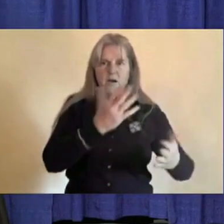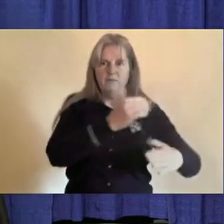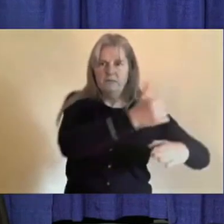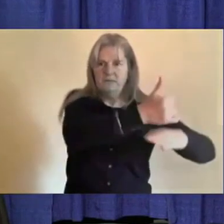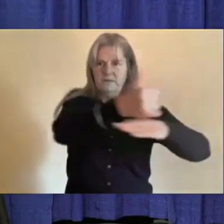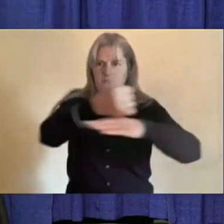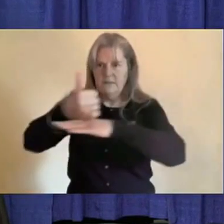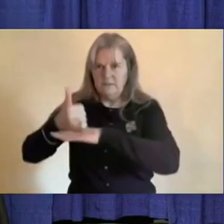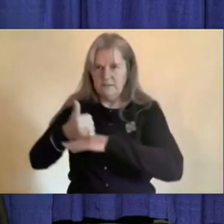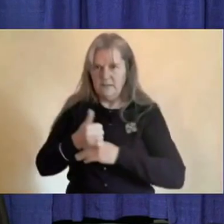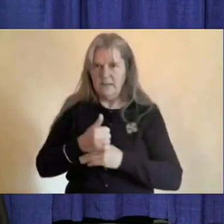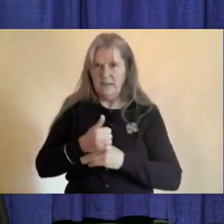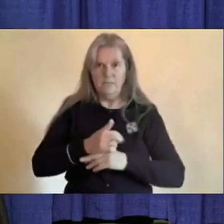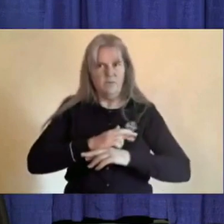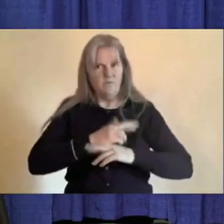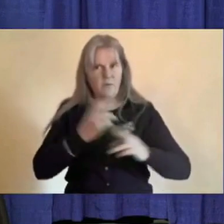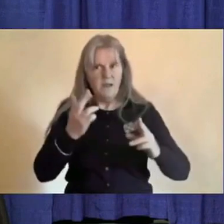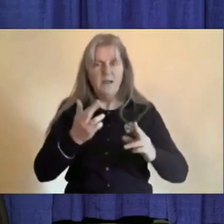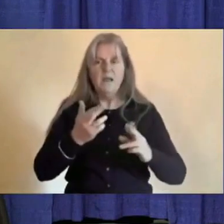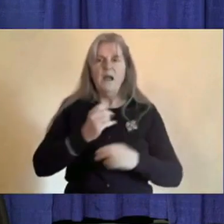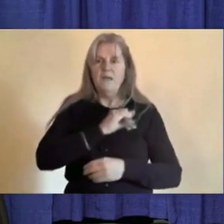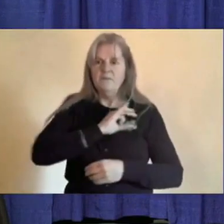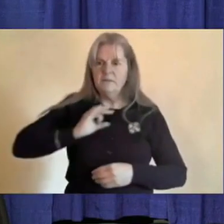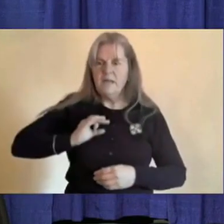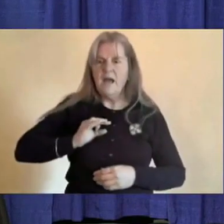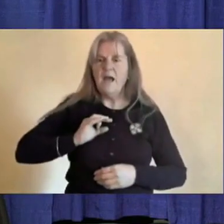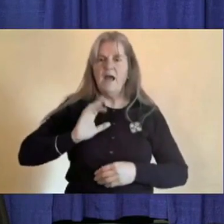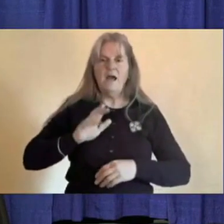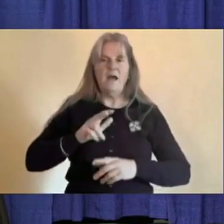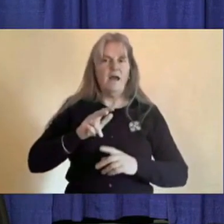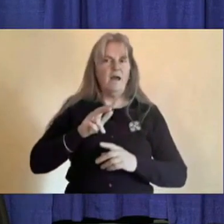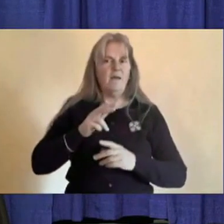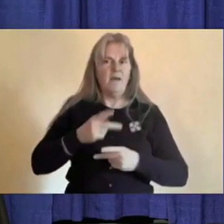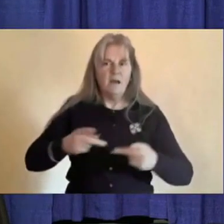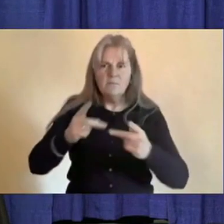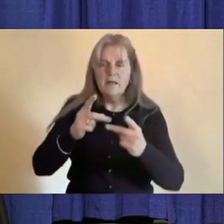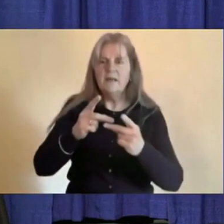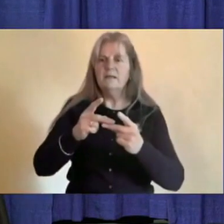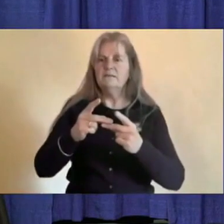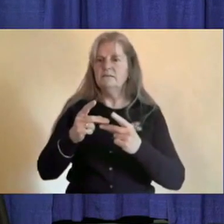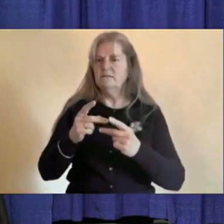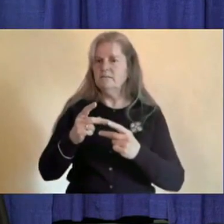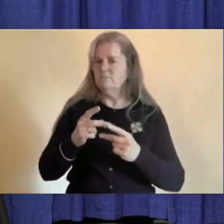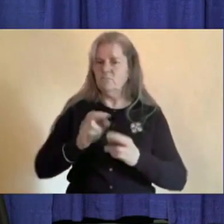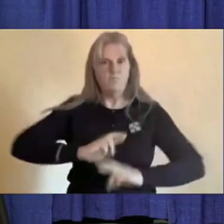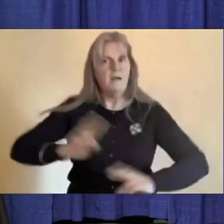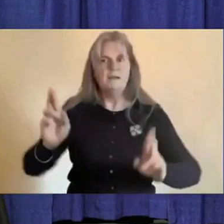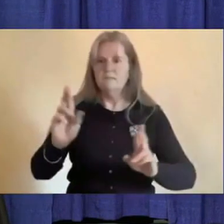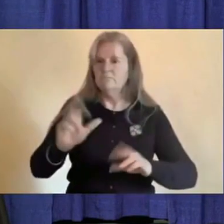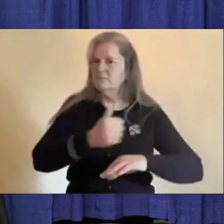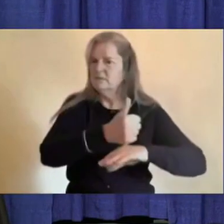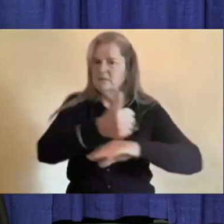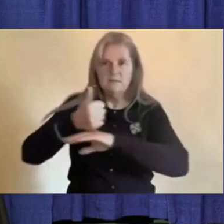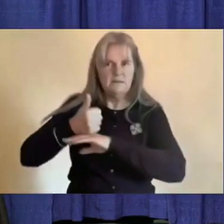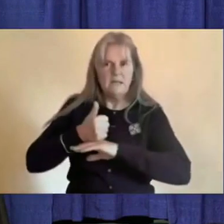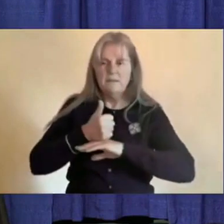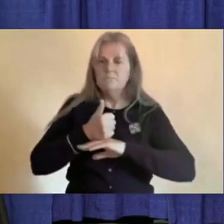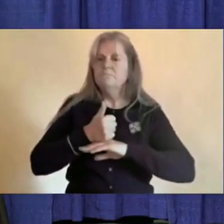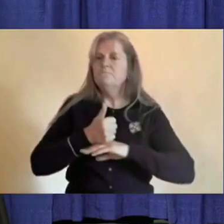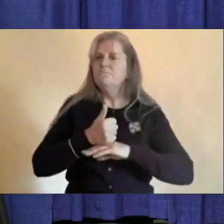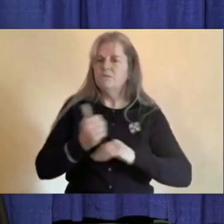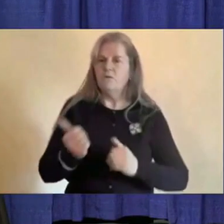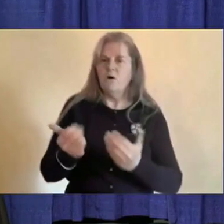supply, you've got your personnel, you have your sites booked. Really being well prepared and well positioned to offer